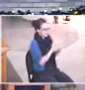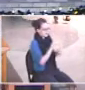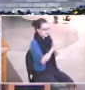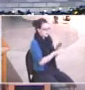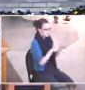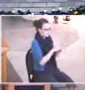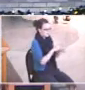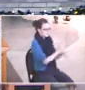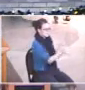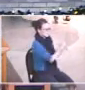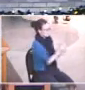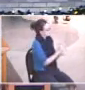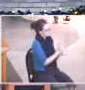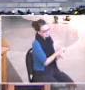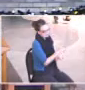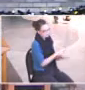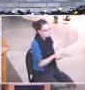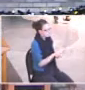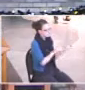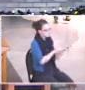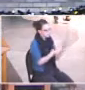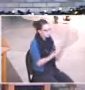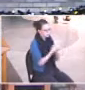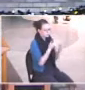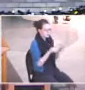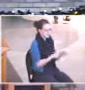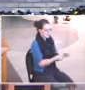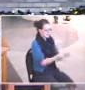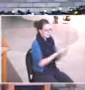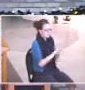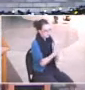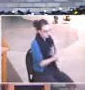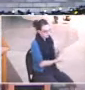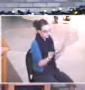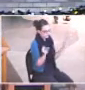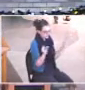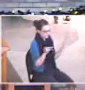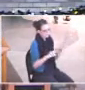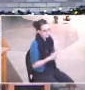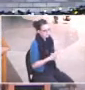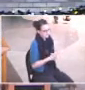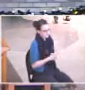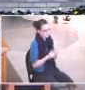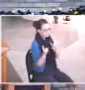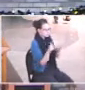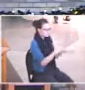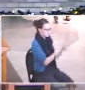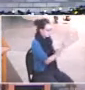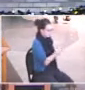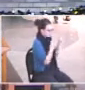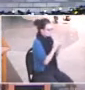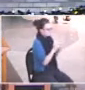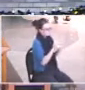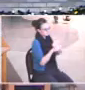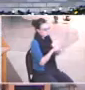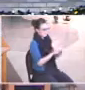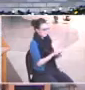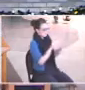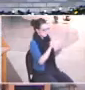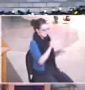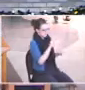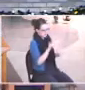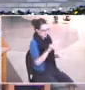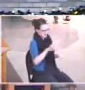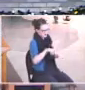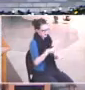bringing them into a new land and giving them freedom. And they were at this festival and it's quite obvious that Mary